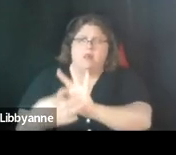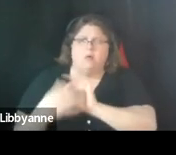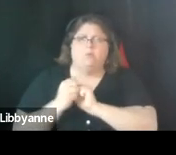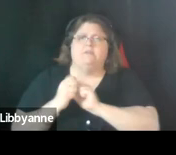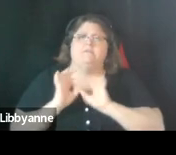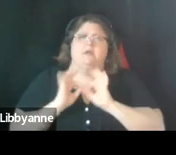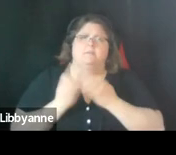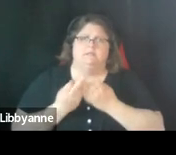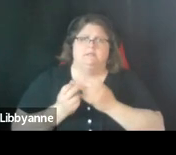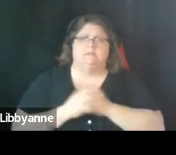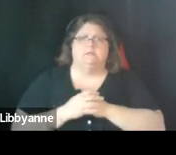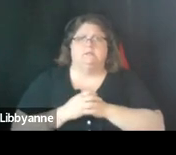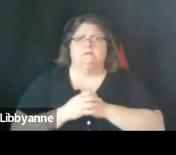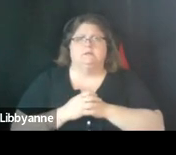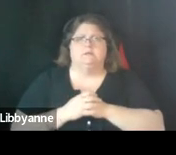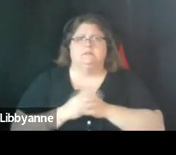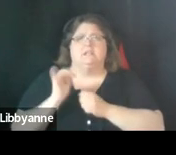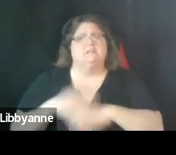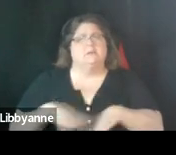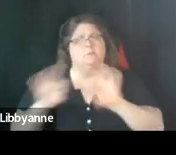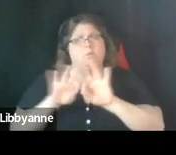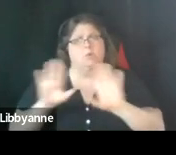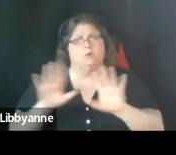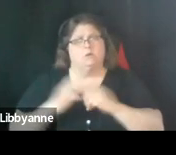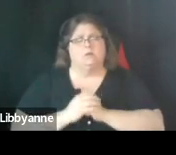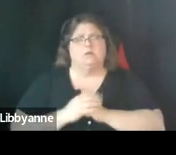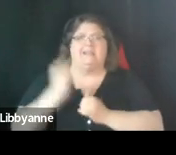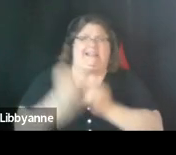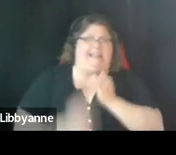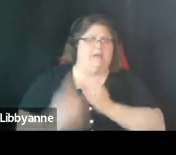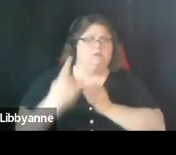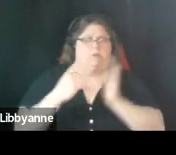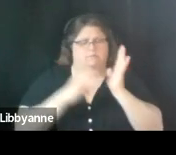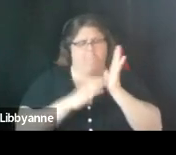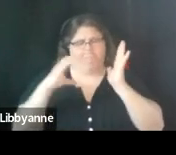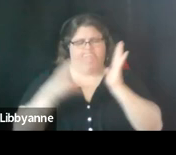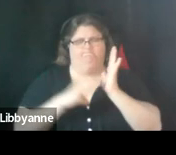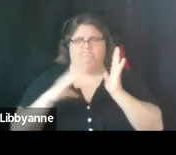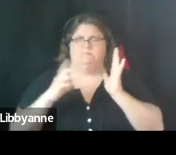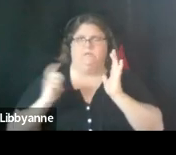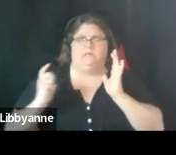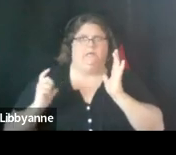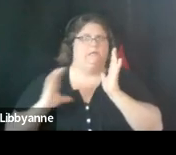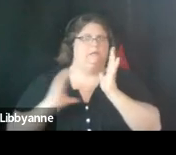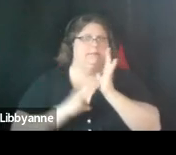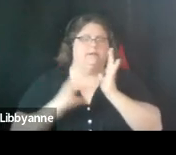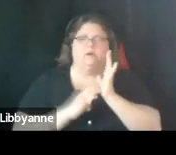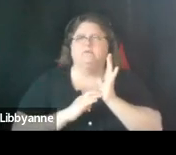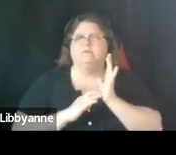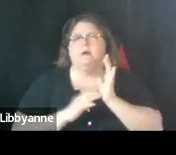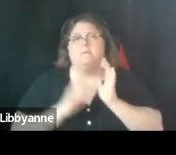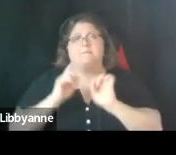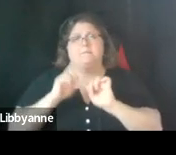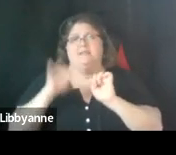and then the last paragraph is a long one um the overarching theme of this